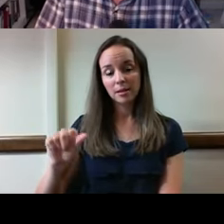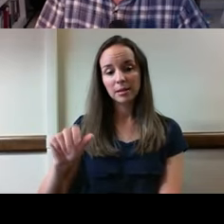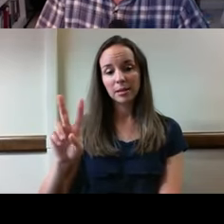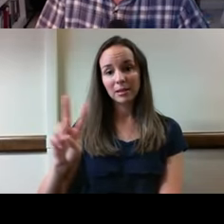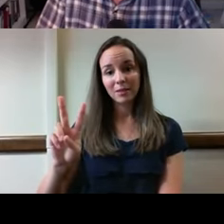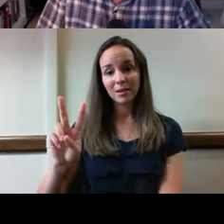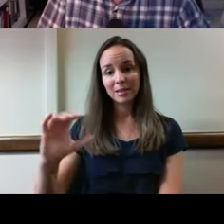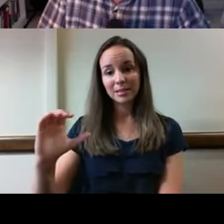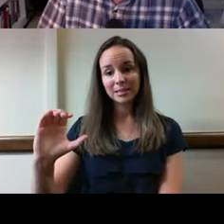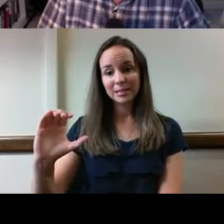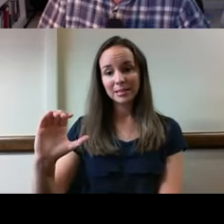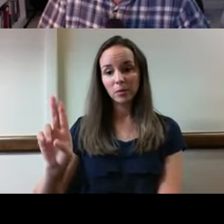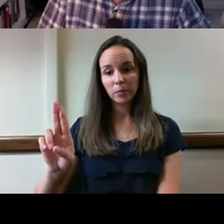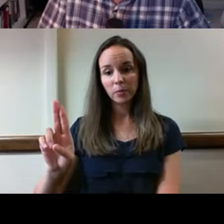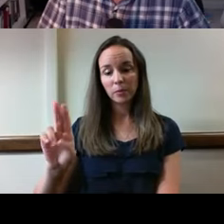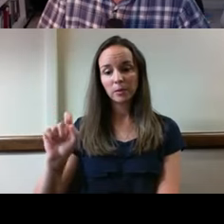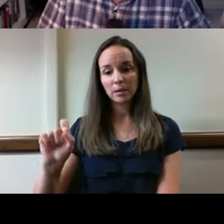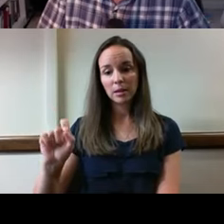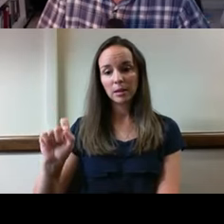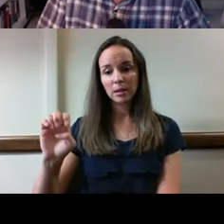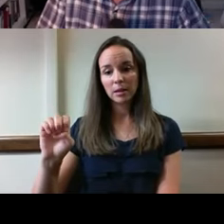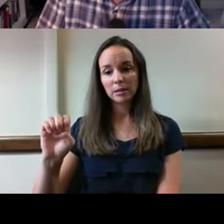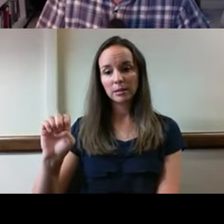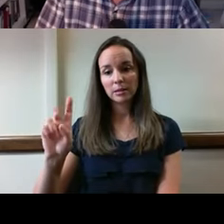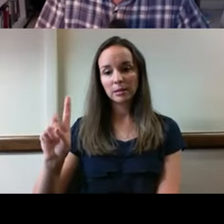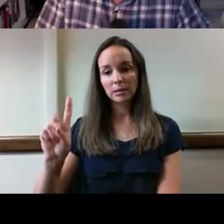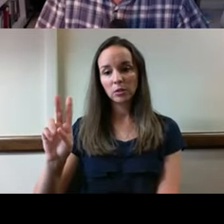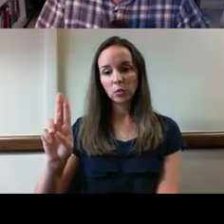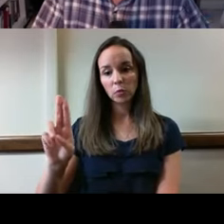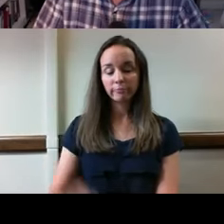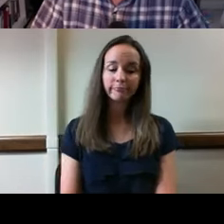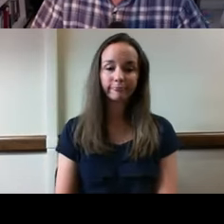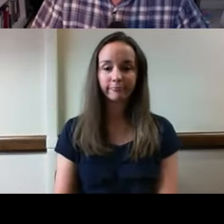-C-U dot E-D-U.